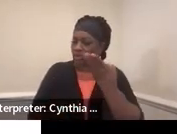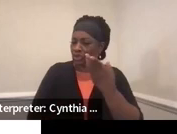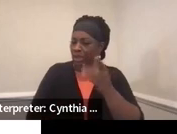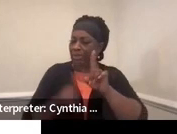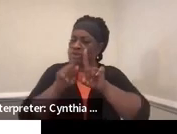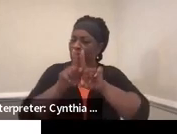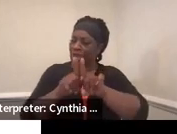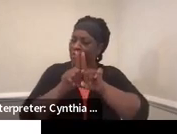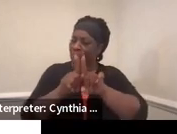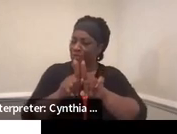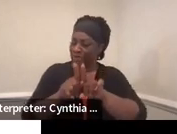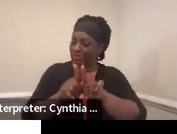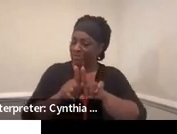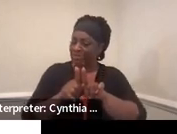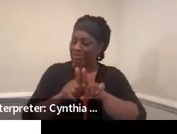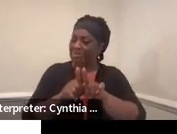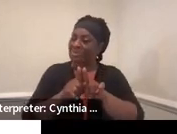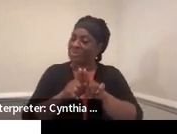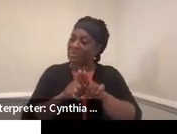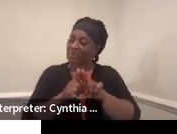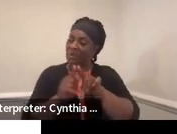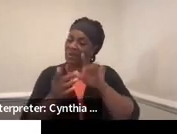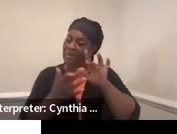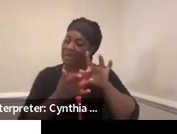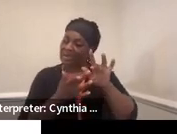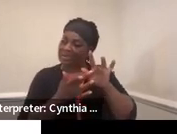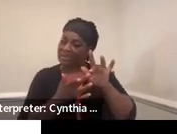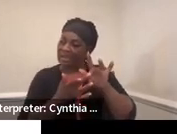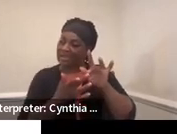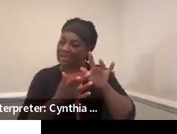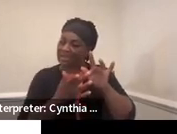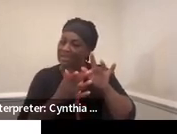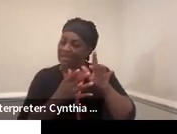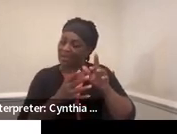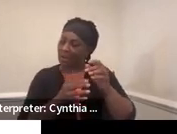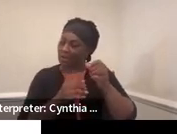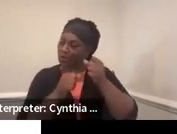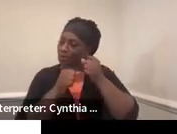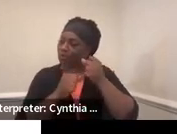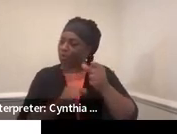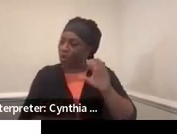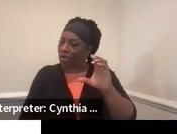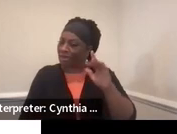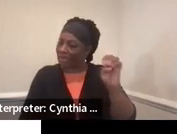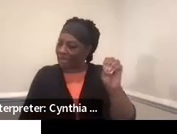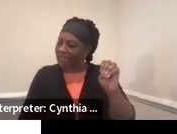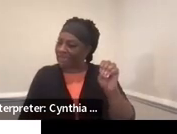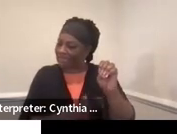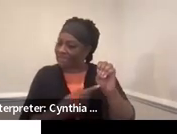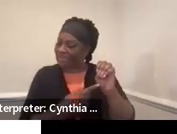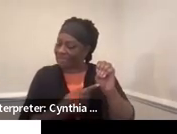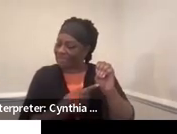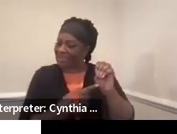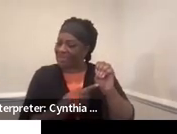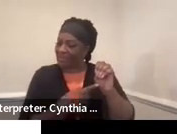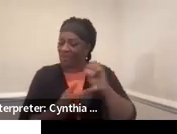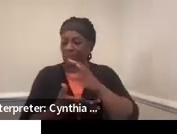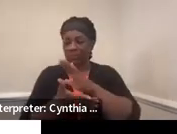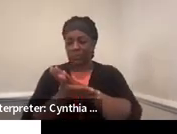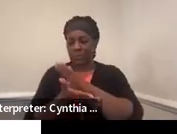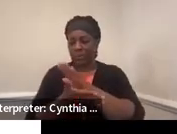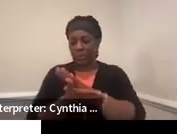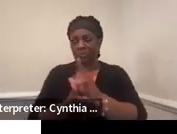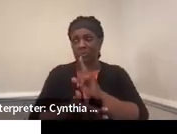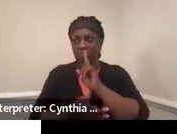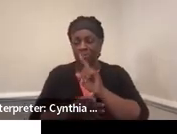as well. So making a very, I'd like to make a very strong case of the school to